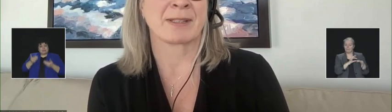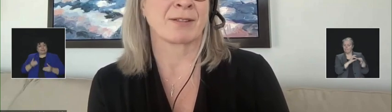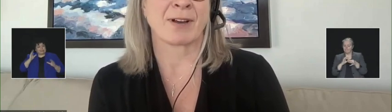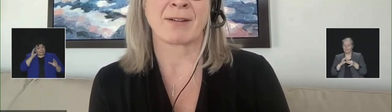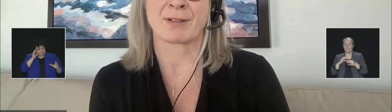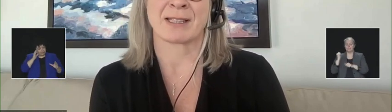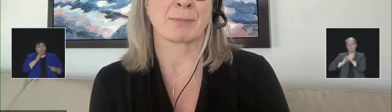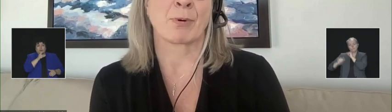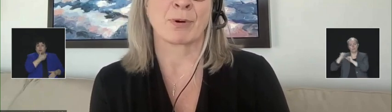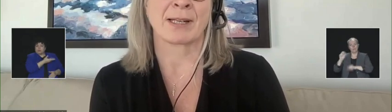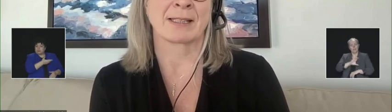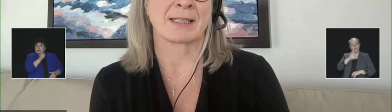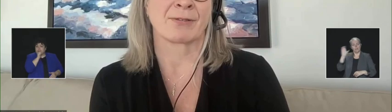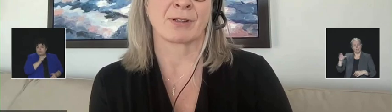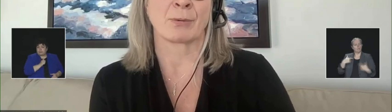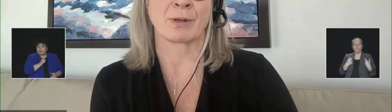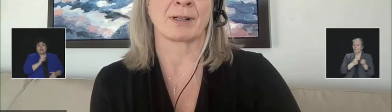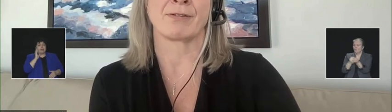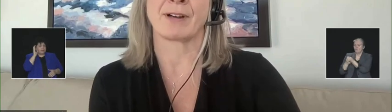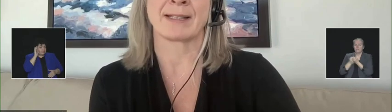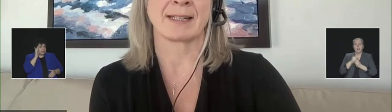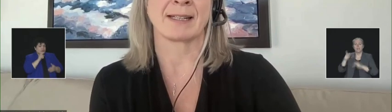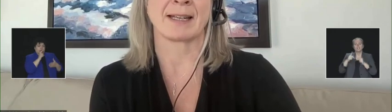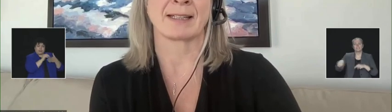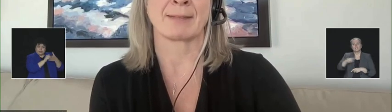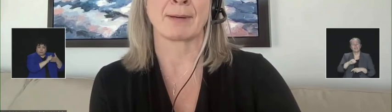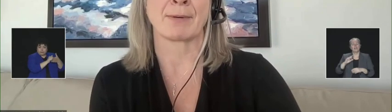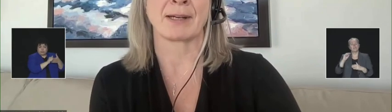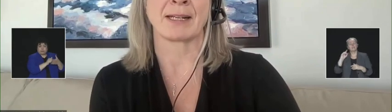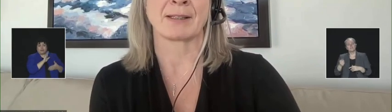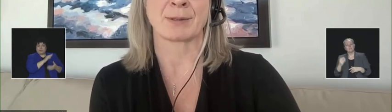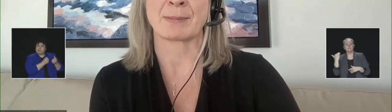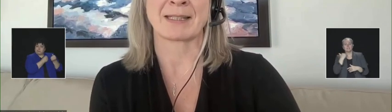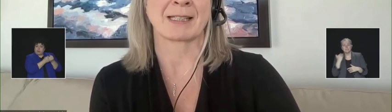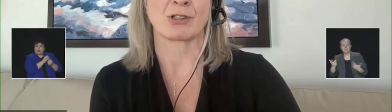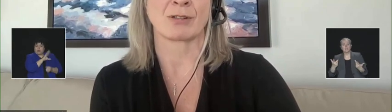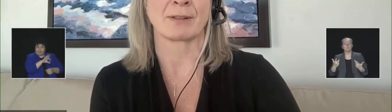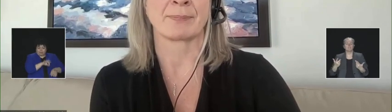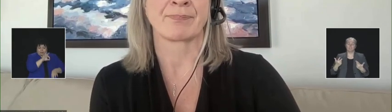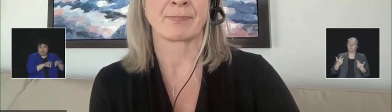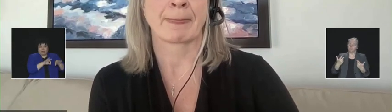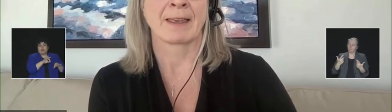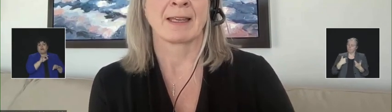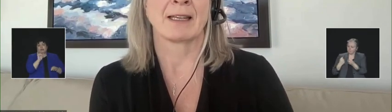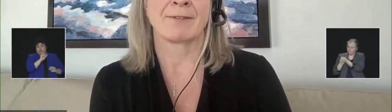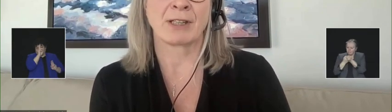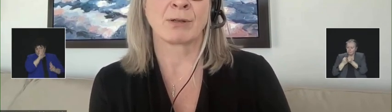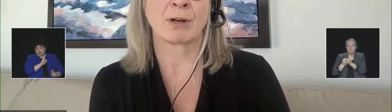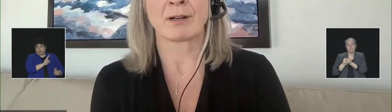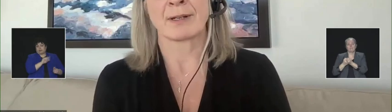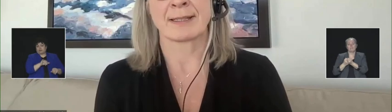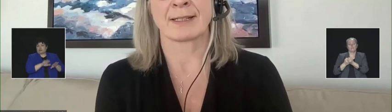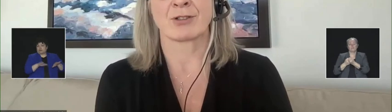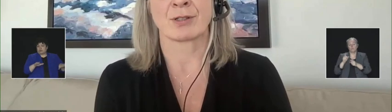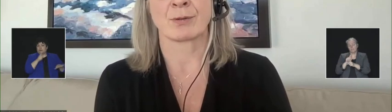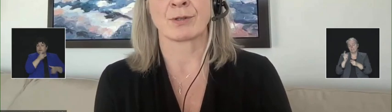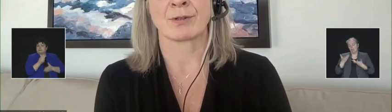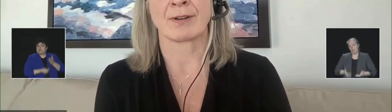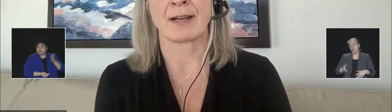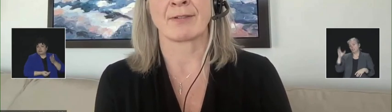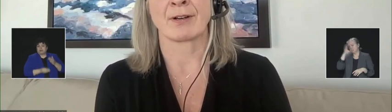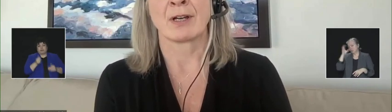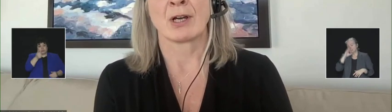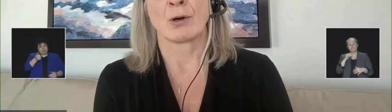leadership and survivors in supporting the difficult work of finding and commemorating those missing children. If you are a residential